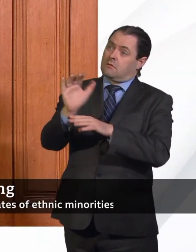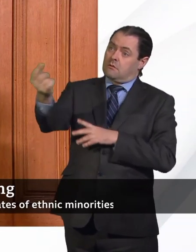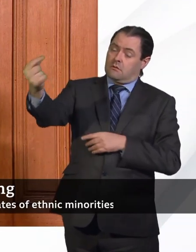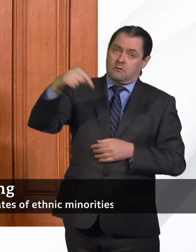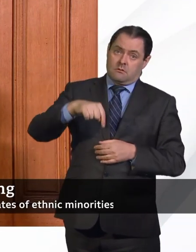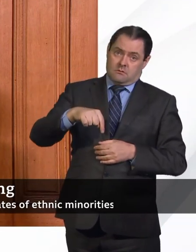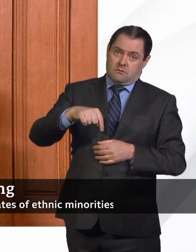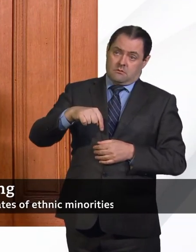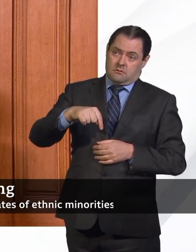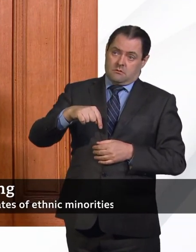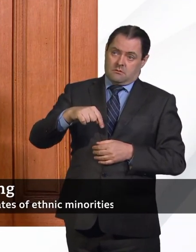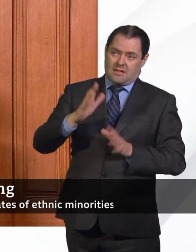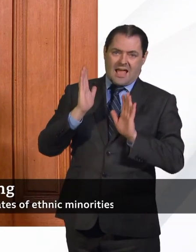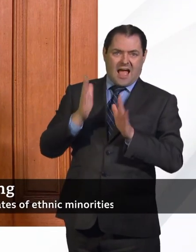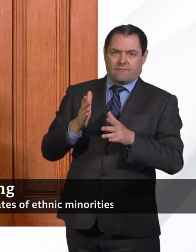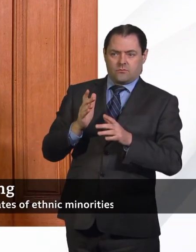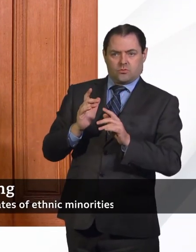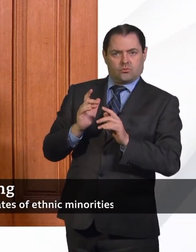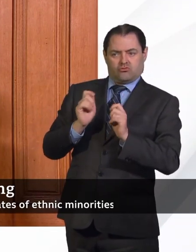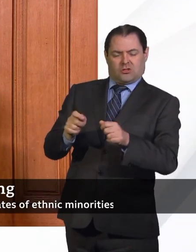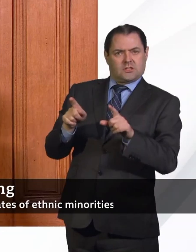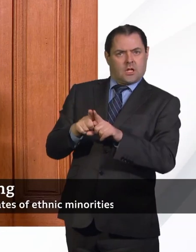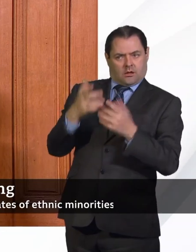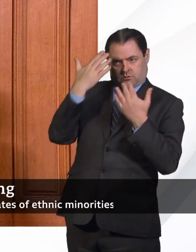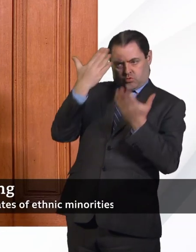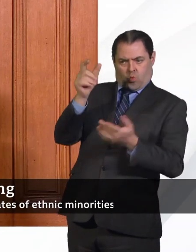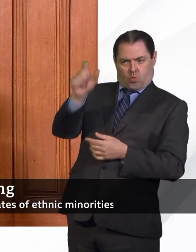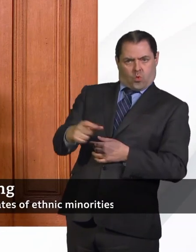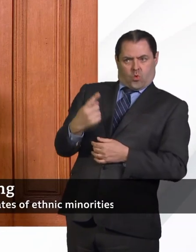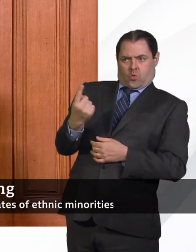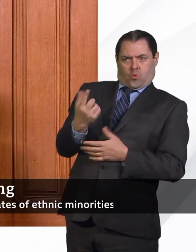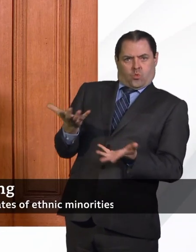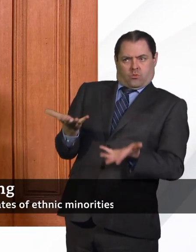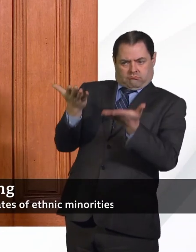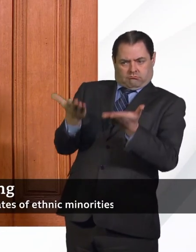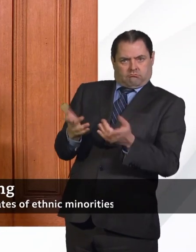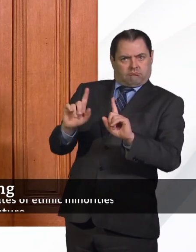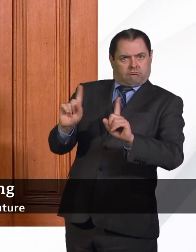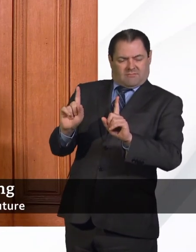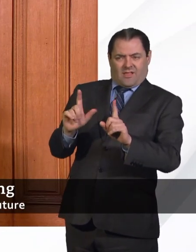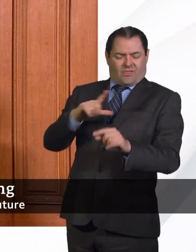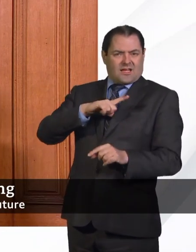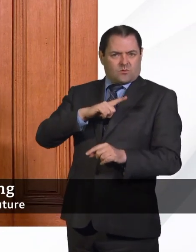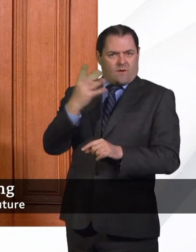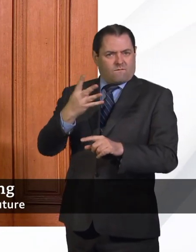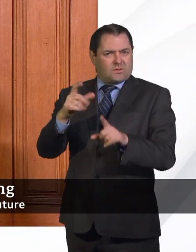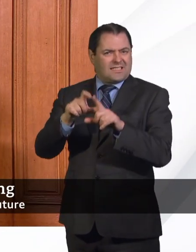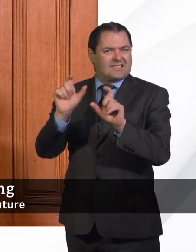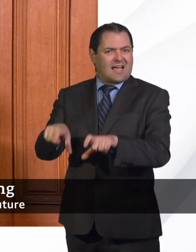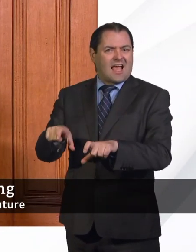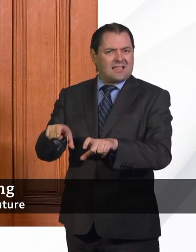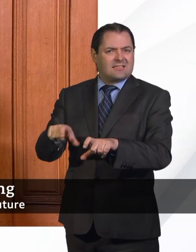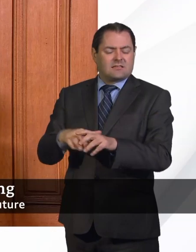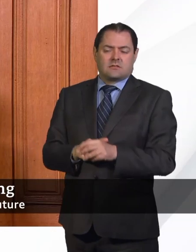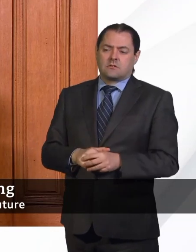country, then they already have to be treated as an unknown and therefore there's a quarantine. Now, if there are two reasons why we might